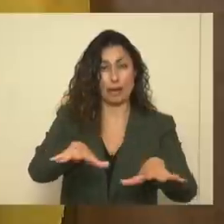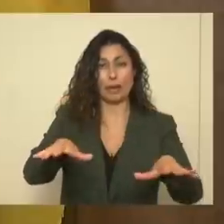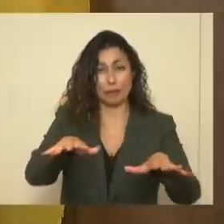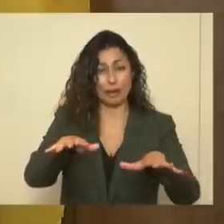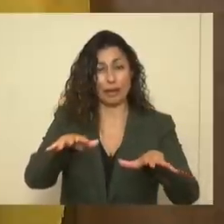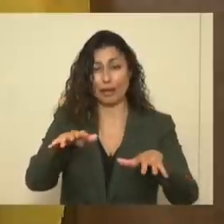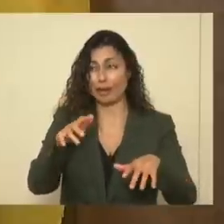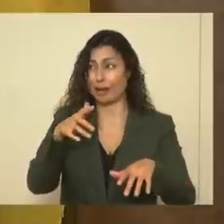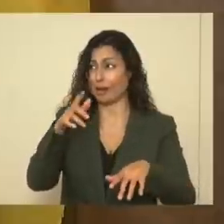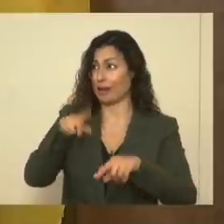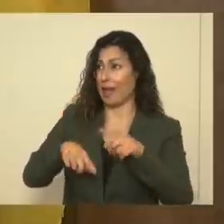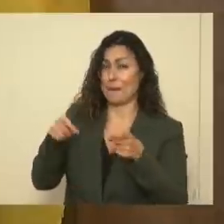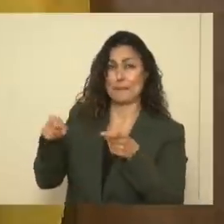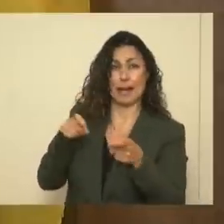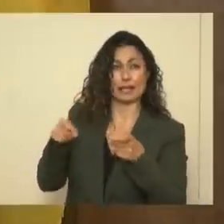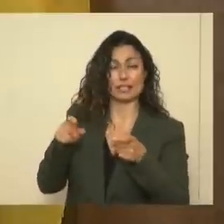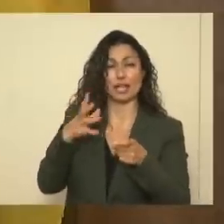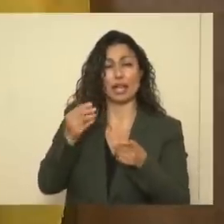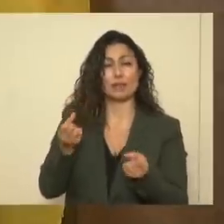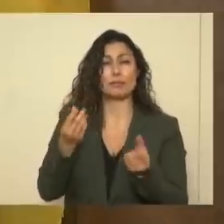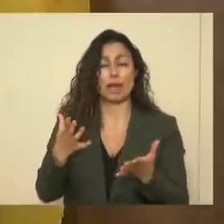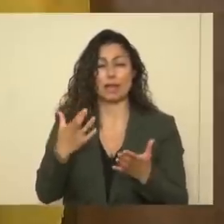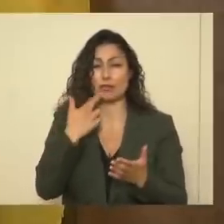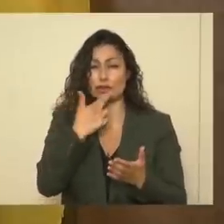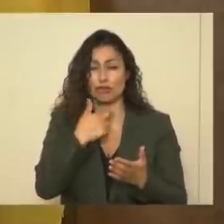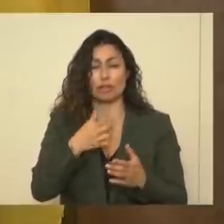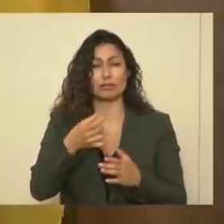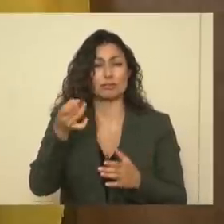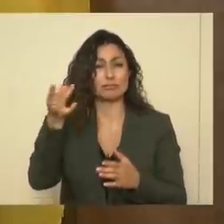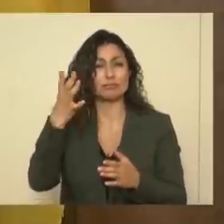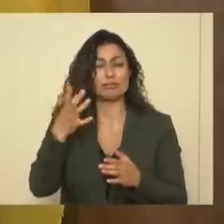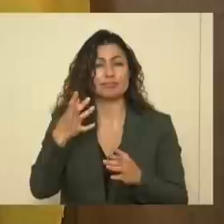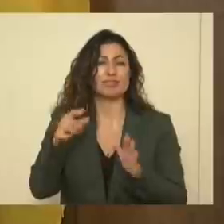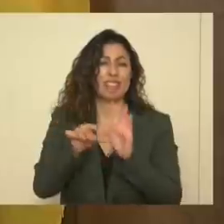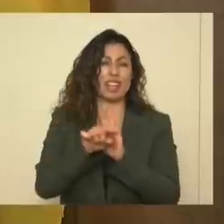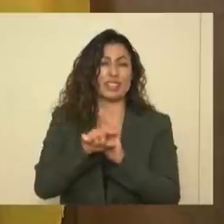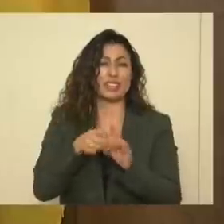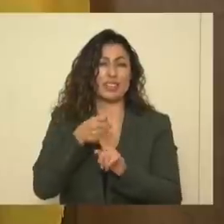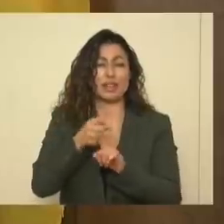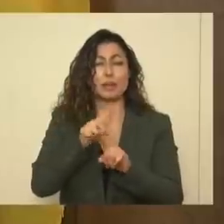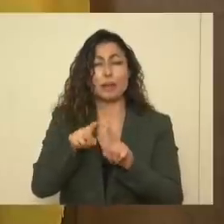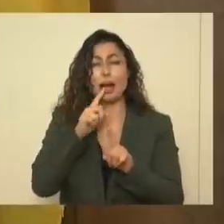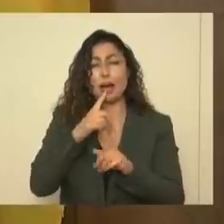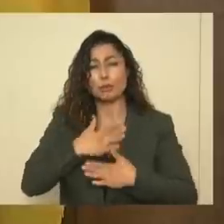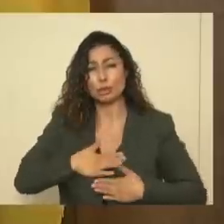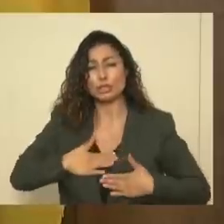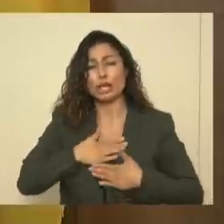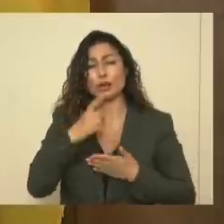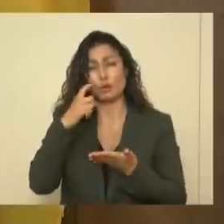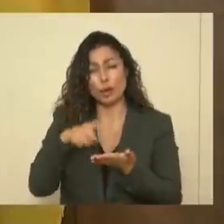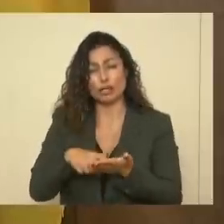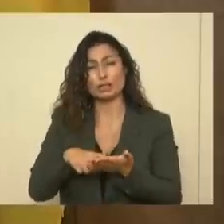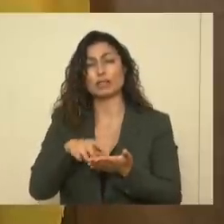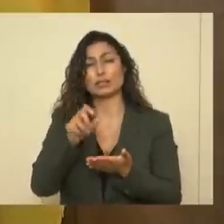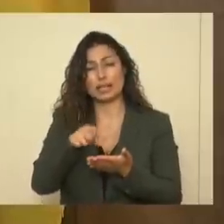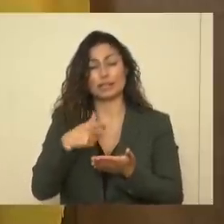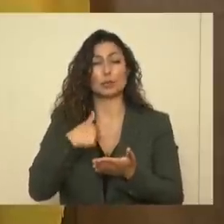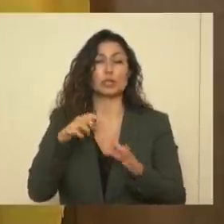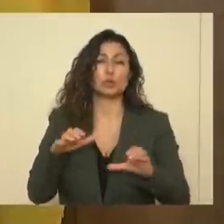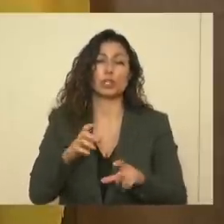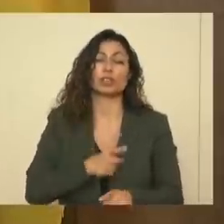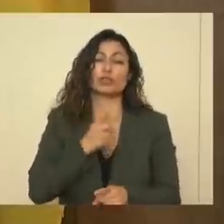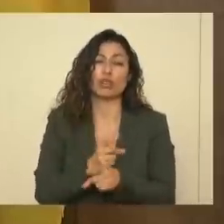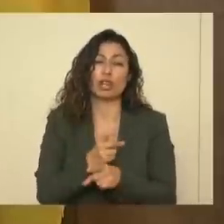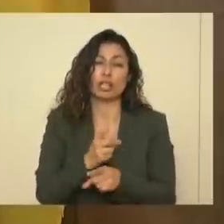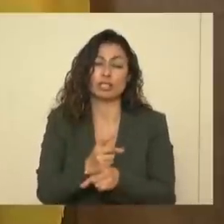mitigate and that so many restaurants are negatively affected. But I do appreciate the recognition by the court that we're doing it correctly.